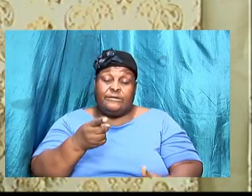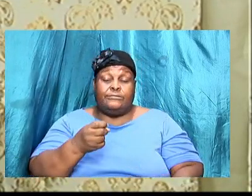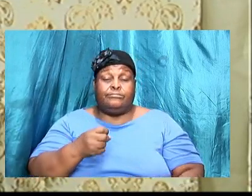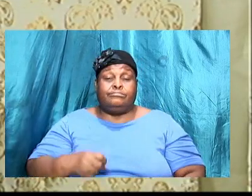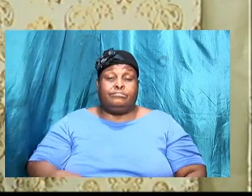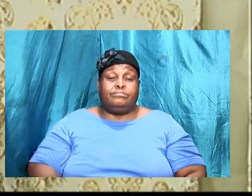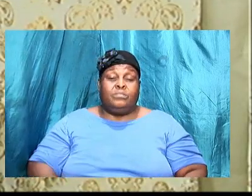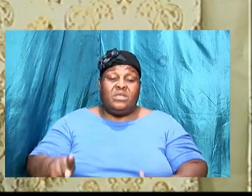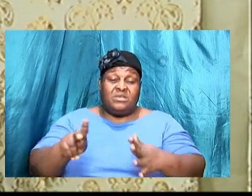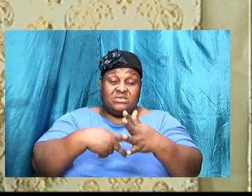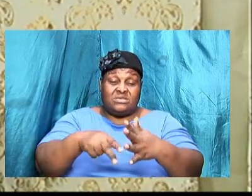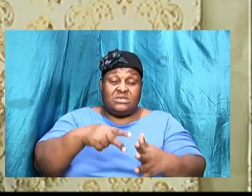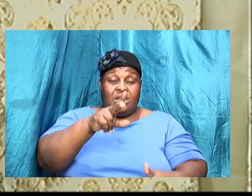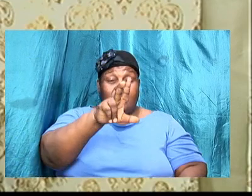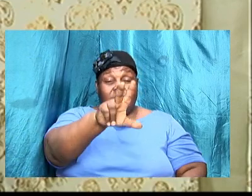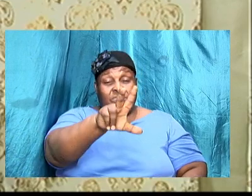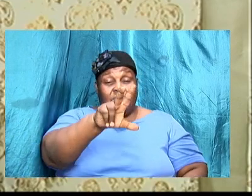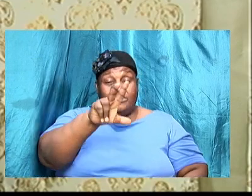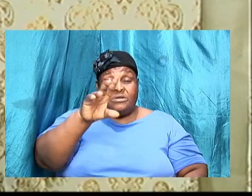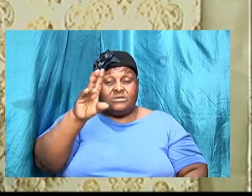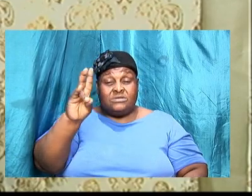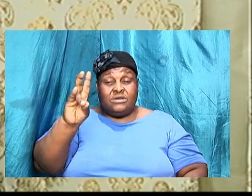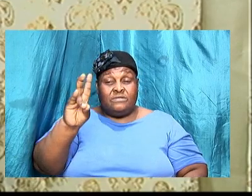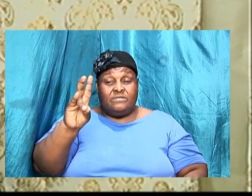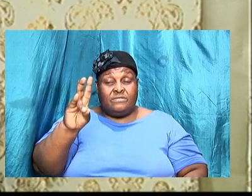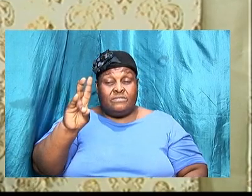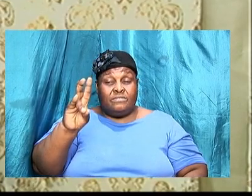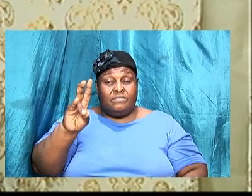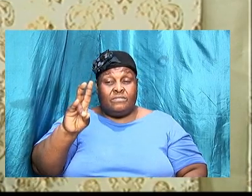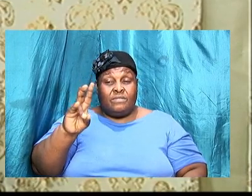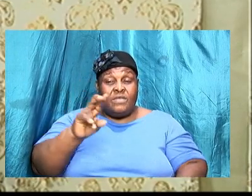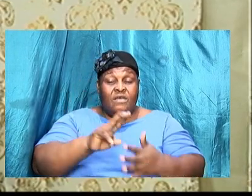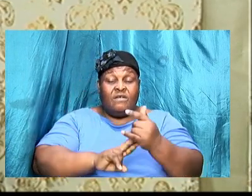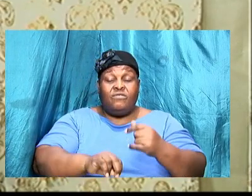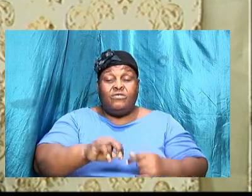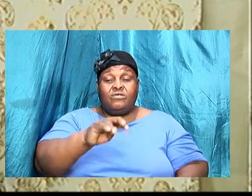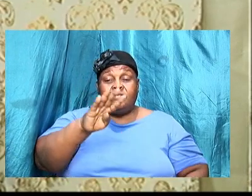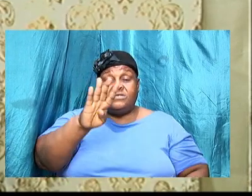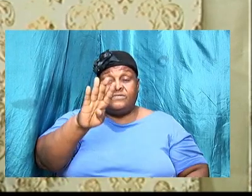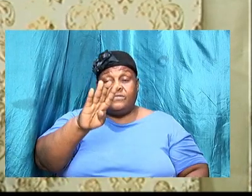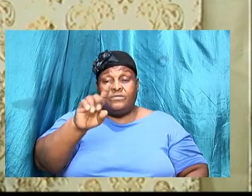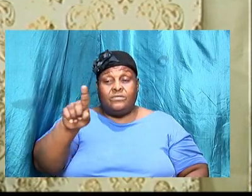and 5 Psalms 37 4 and 5